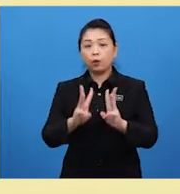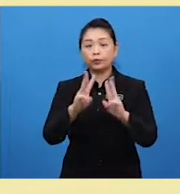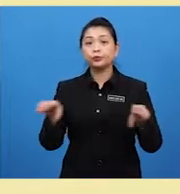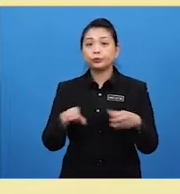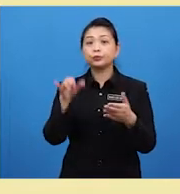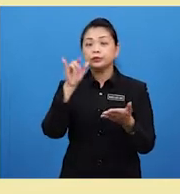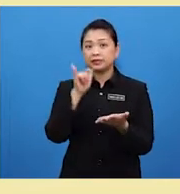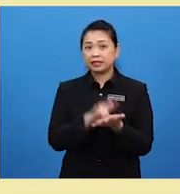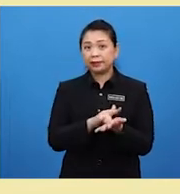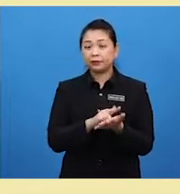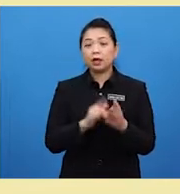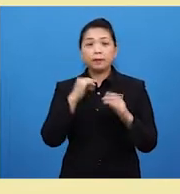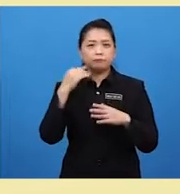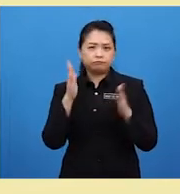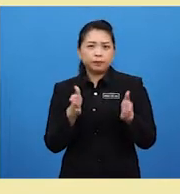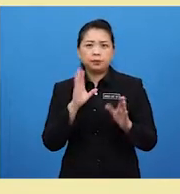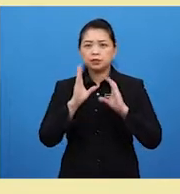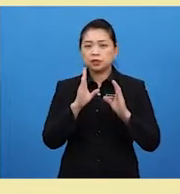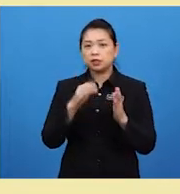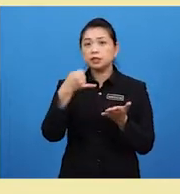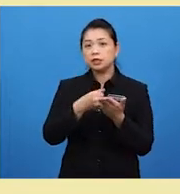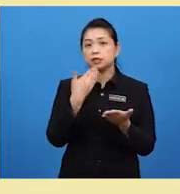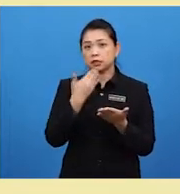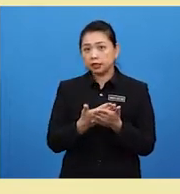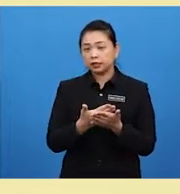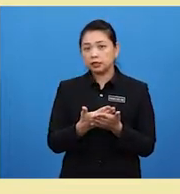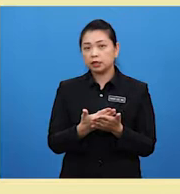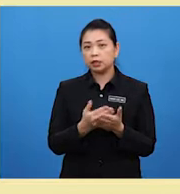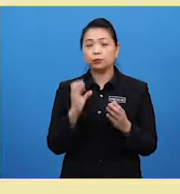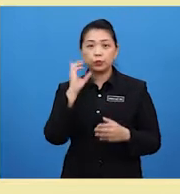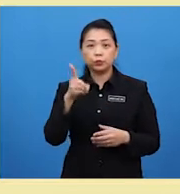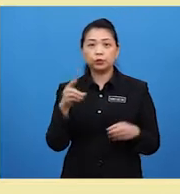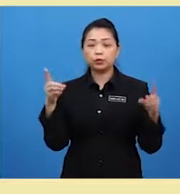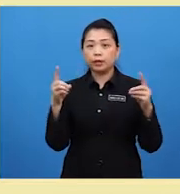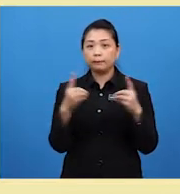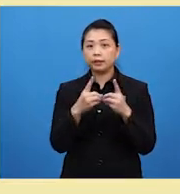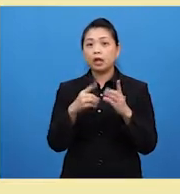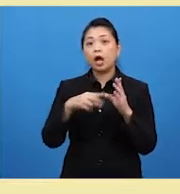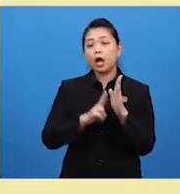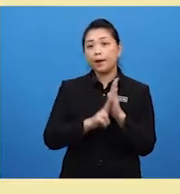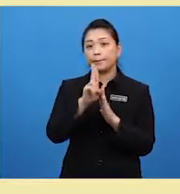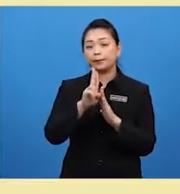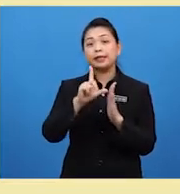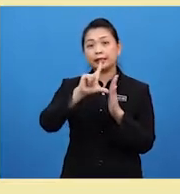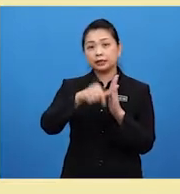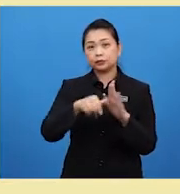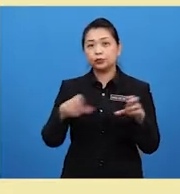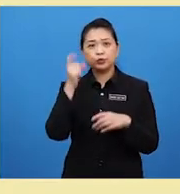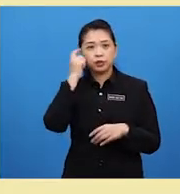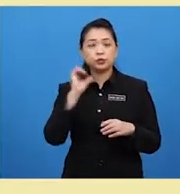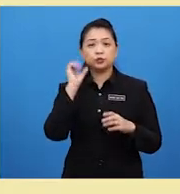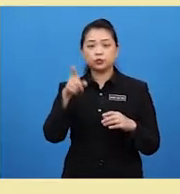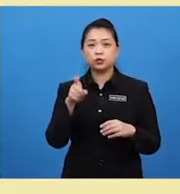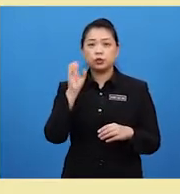People say it's nice and then we could meet up later Do you think we should go for